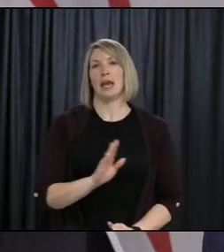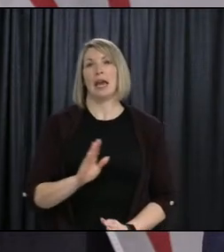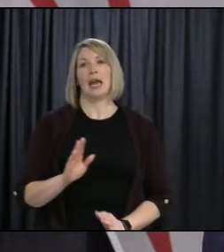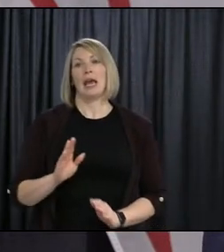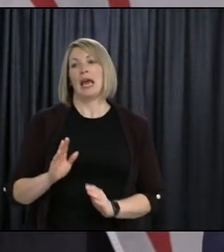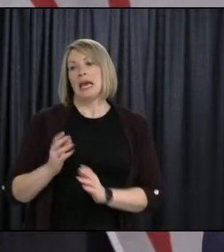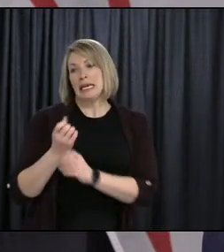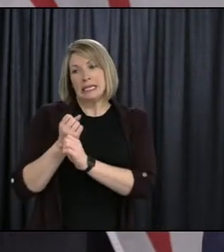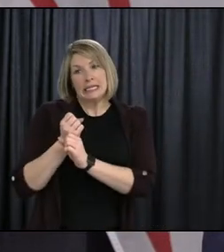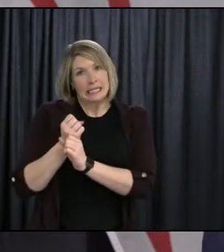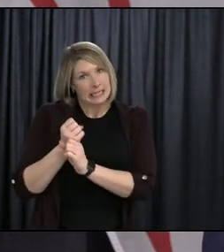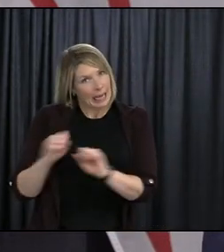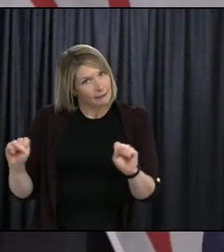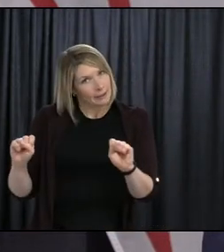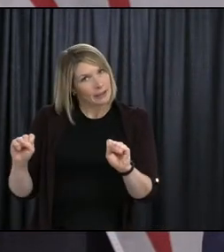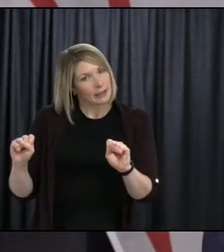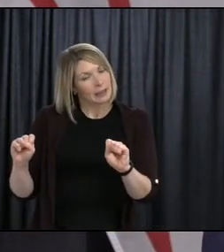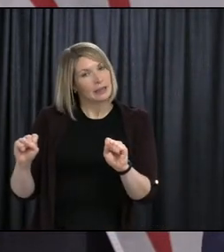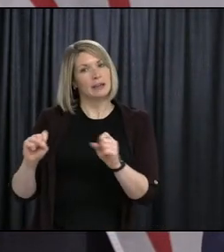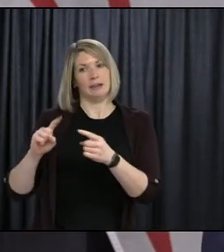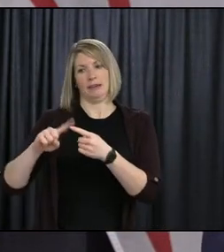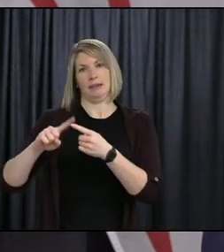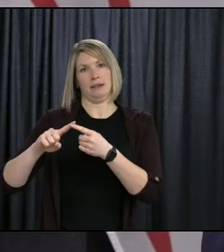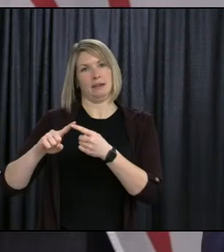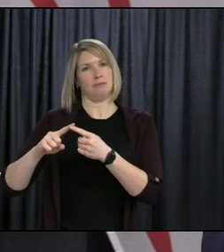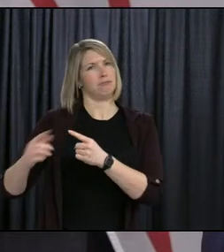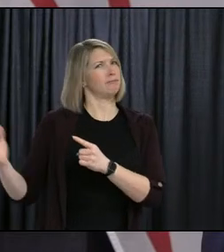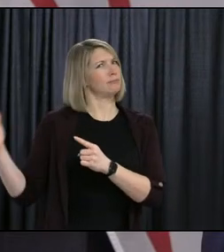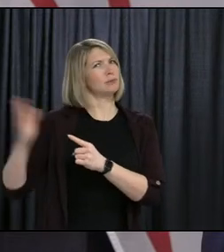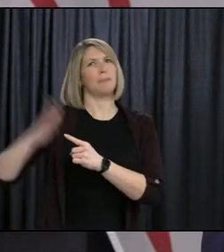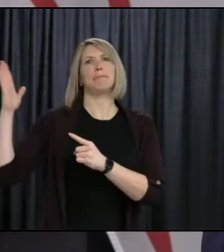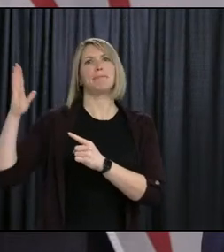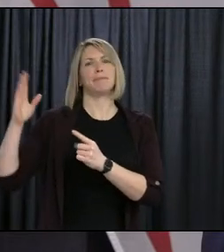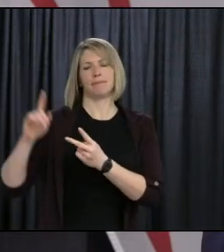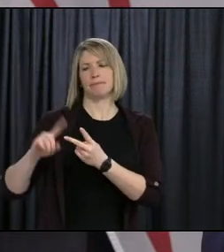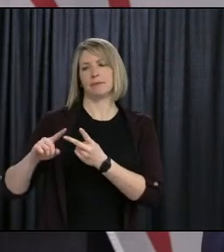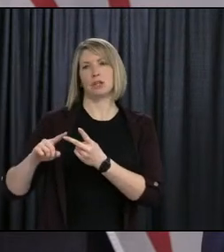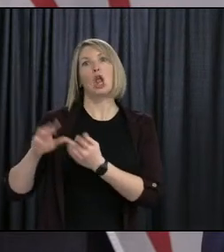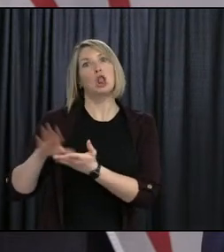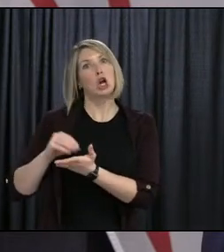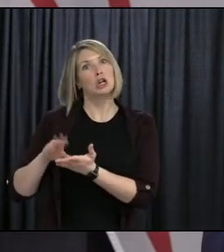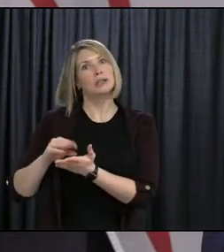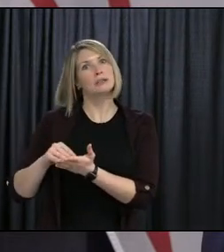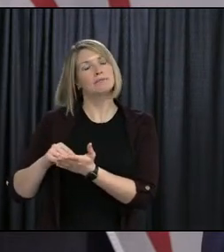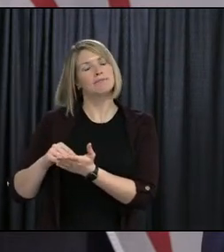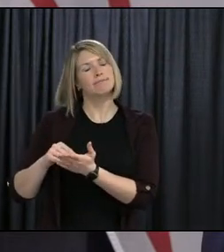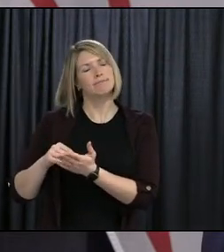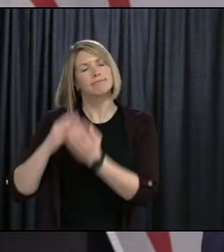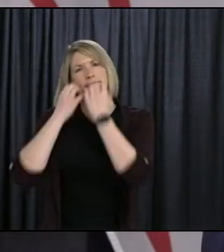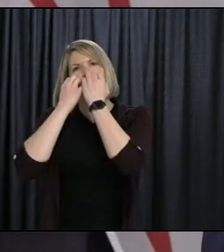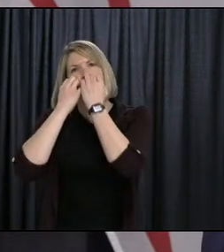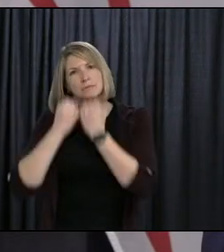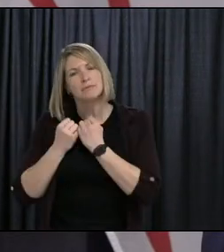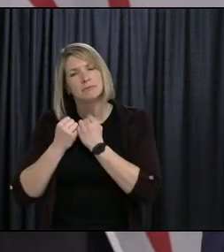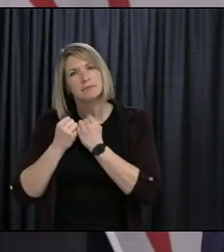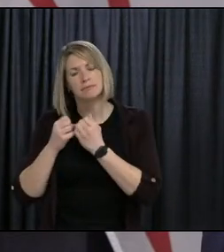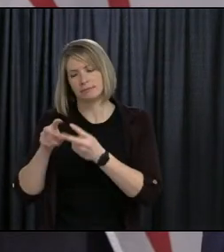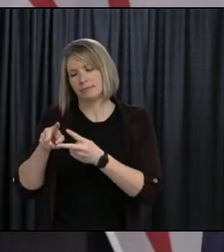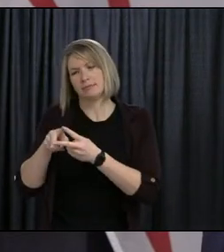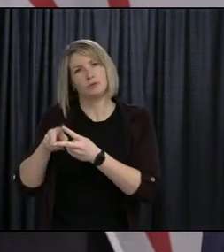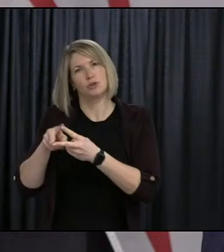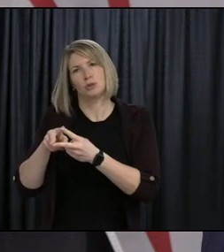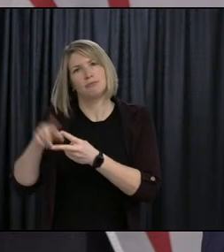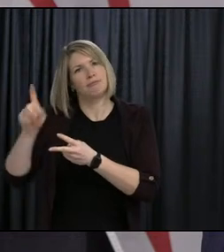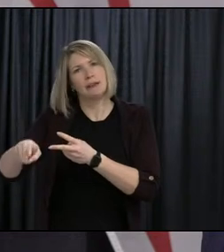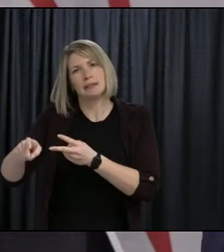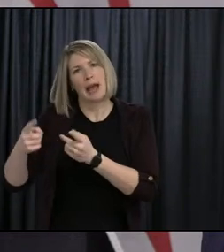two top priorities as I've indicated earlier. But the back to school plans outside of this